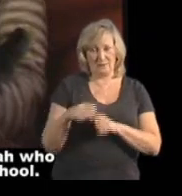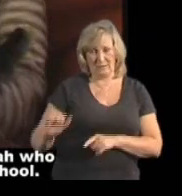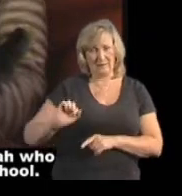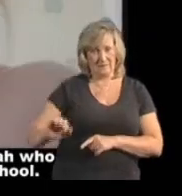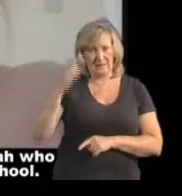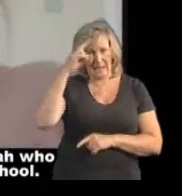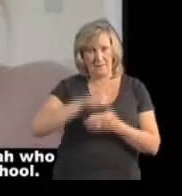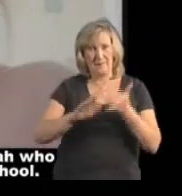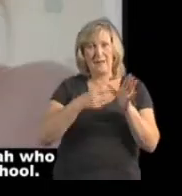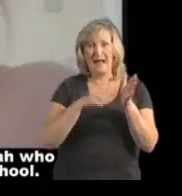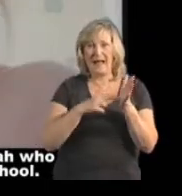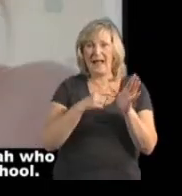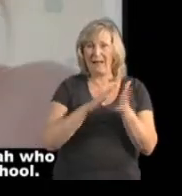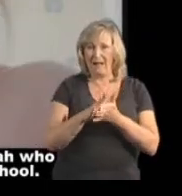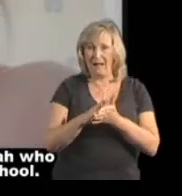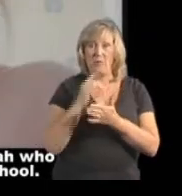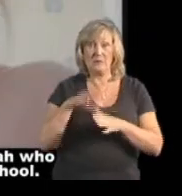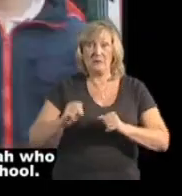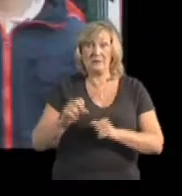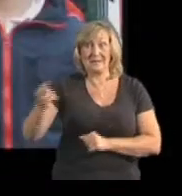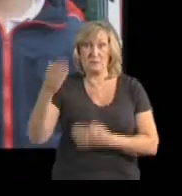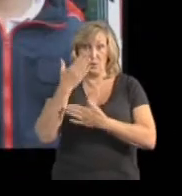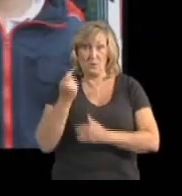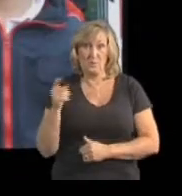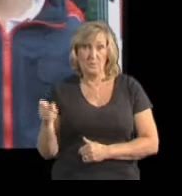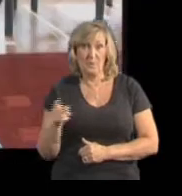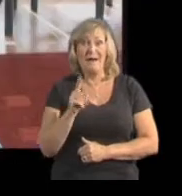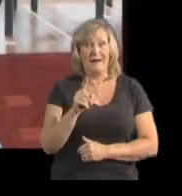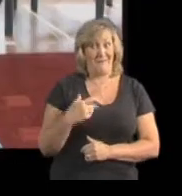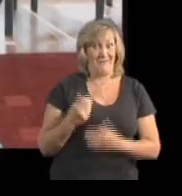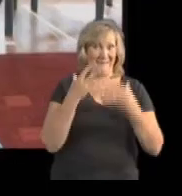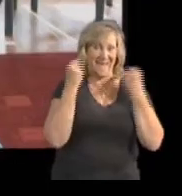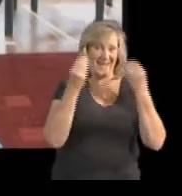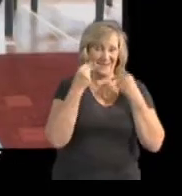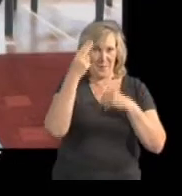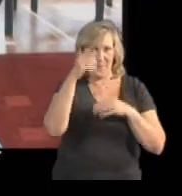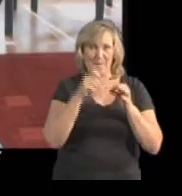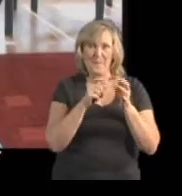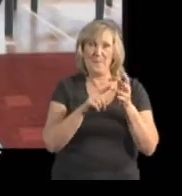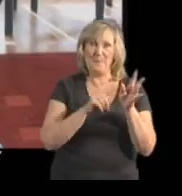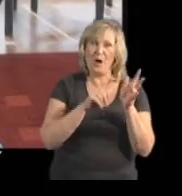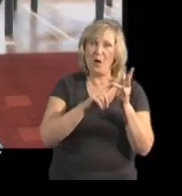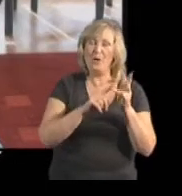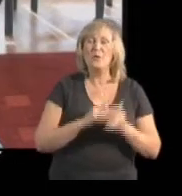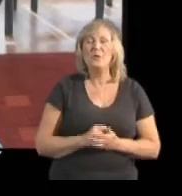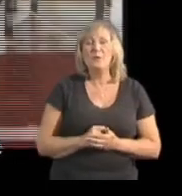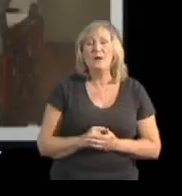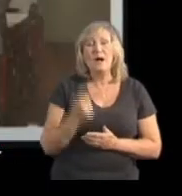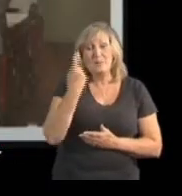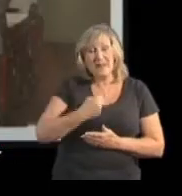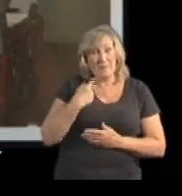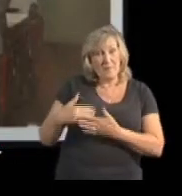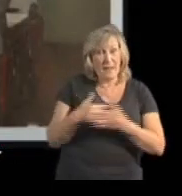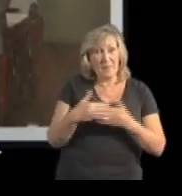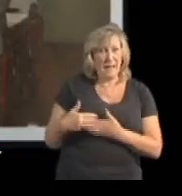who is just about to go to secondary school. I also have a cat called Boyo. When I was a baby I didn't sleep for the